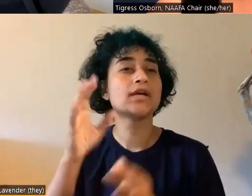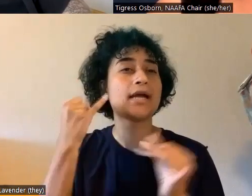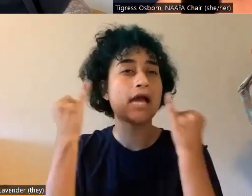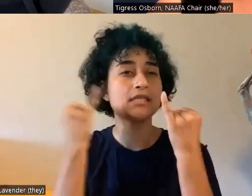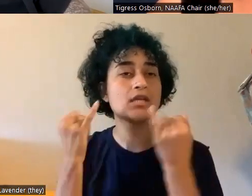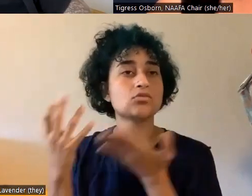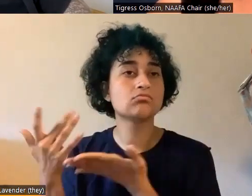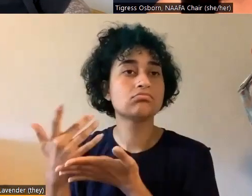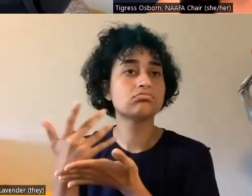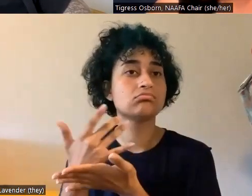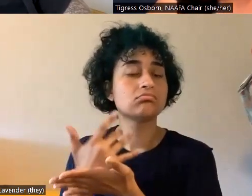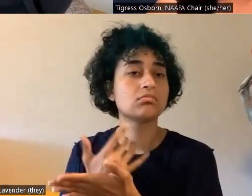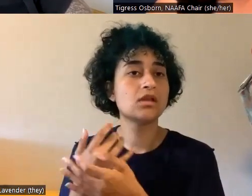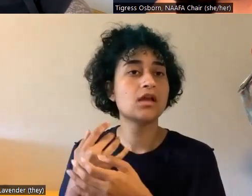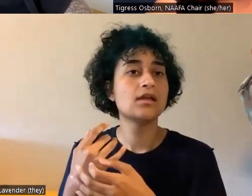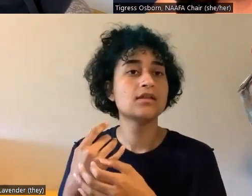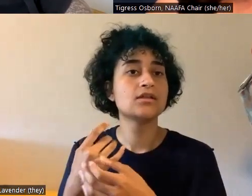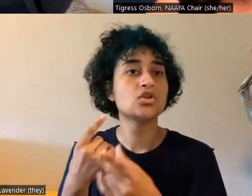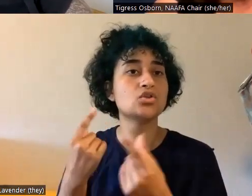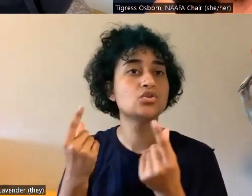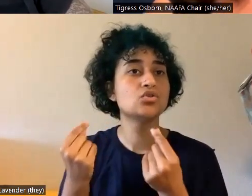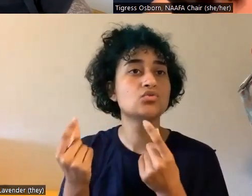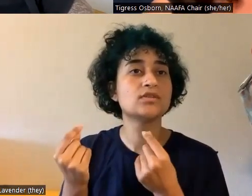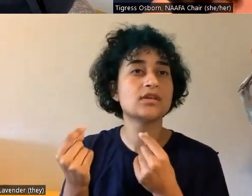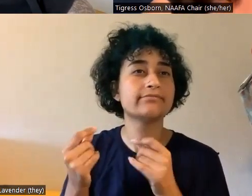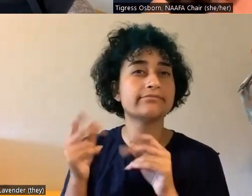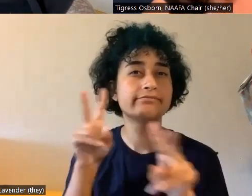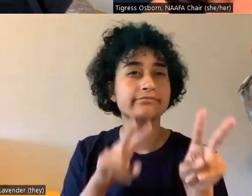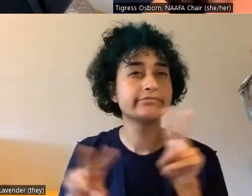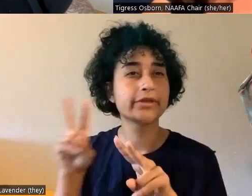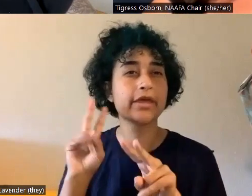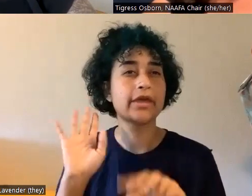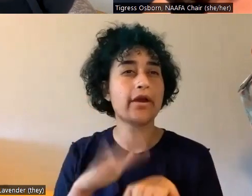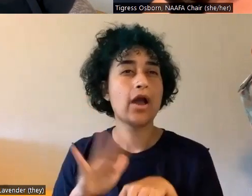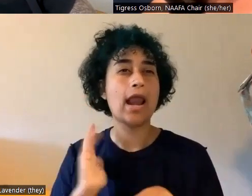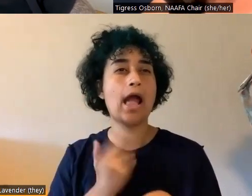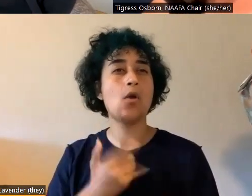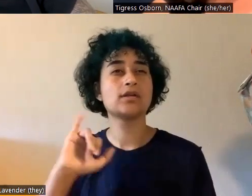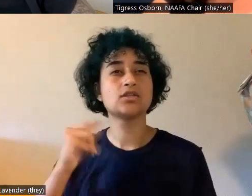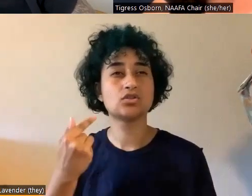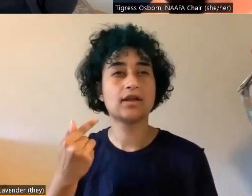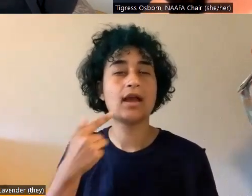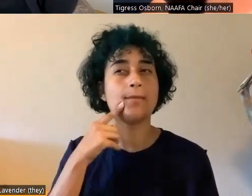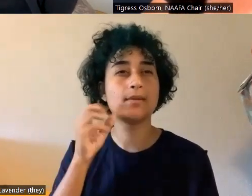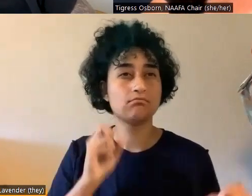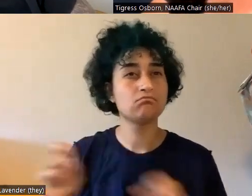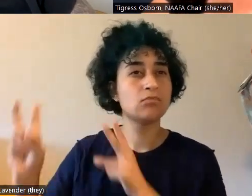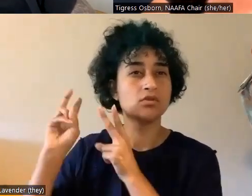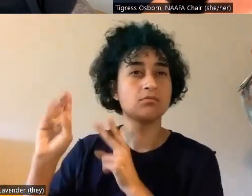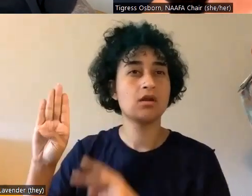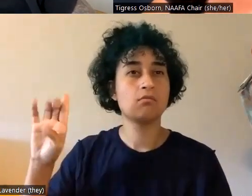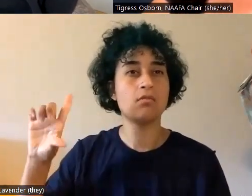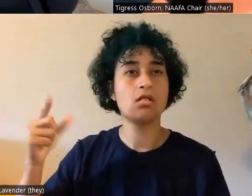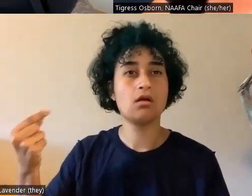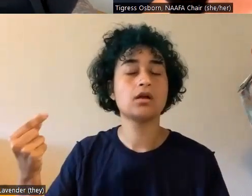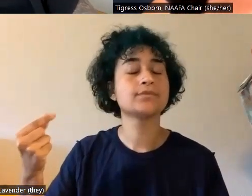um, and maybe do some crowdsourcing on our own social media to find some more suggestions and put them on our blog. Um, another